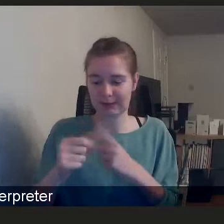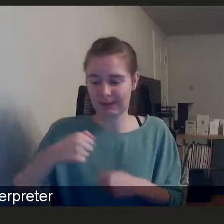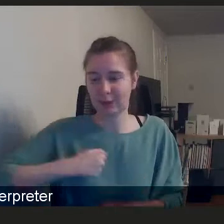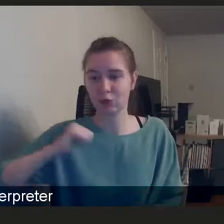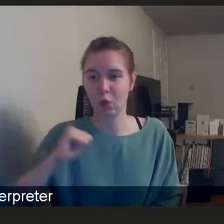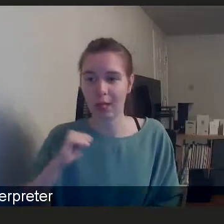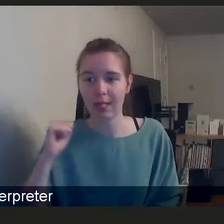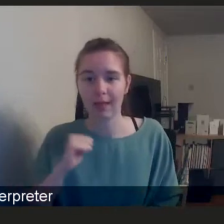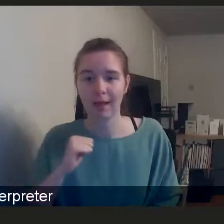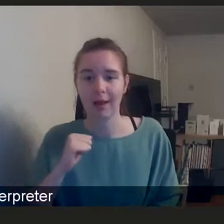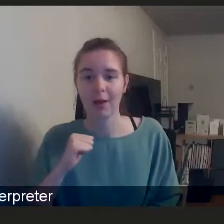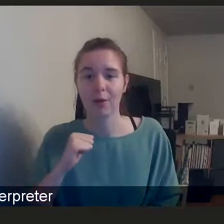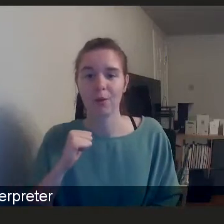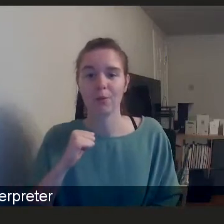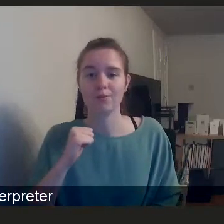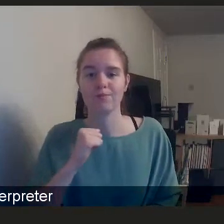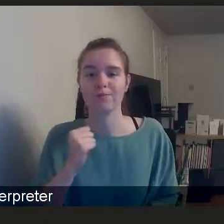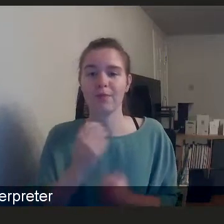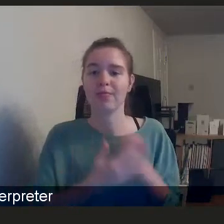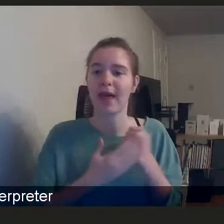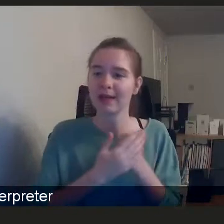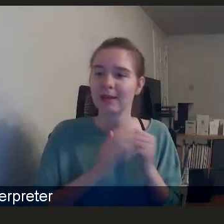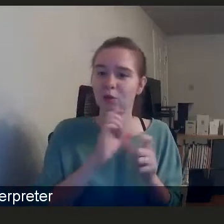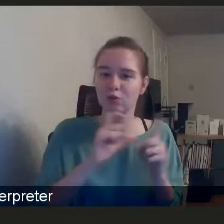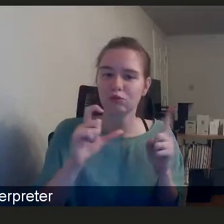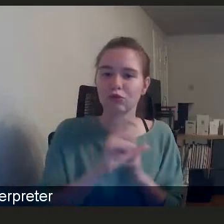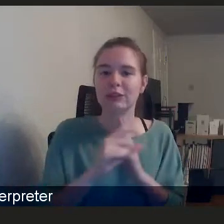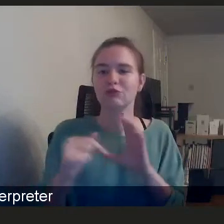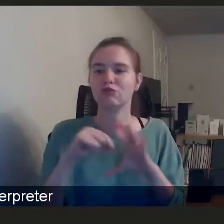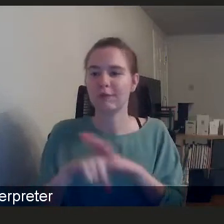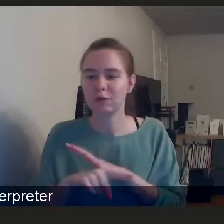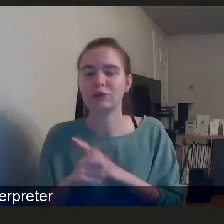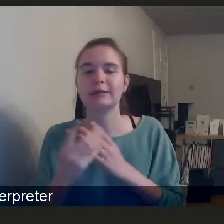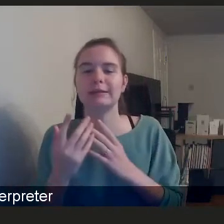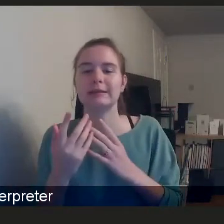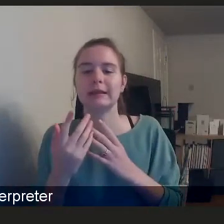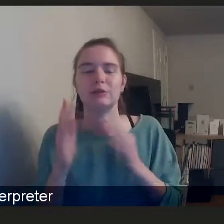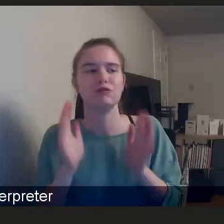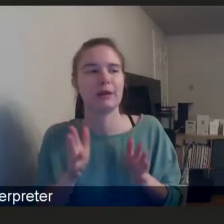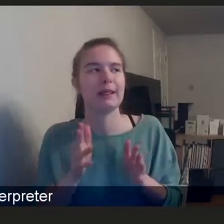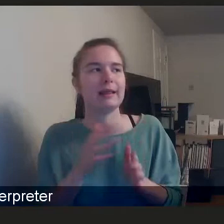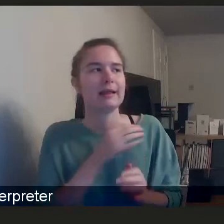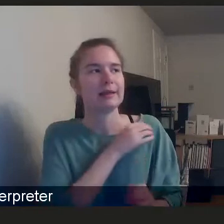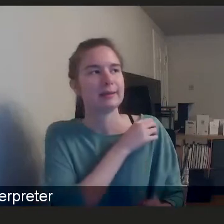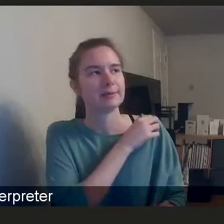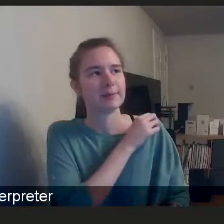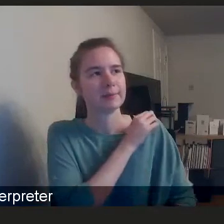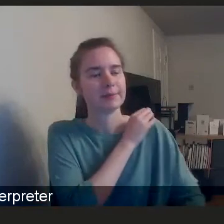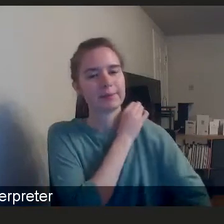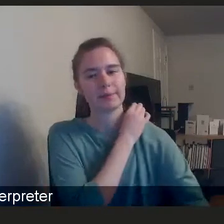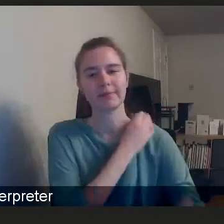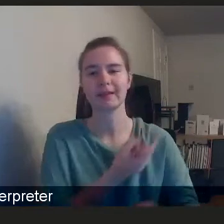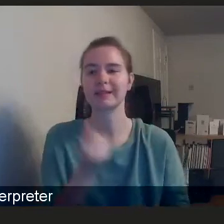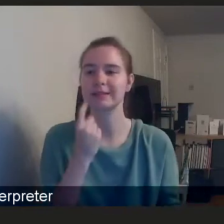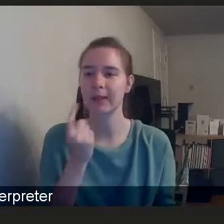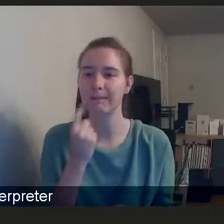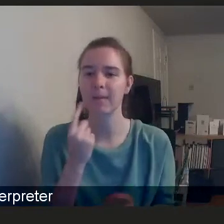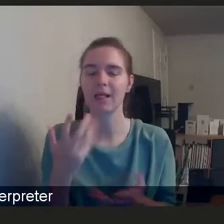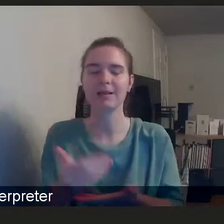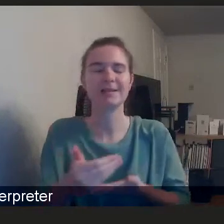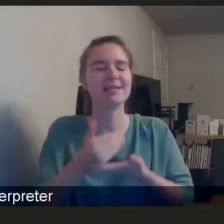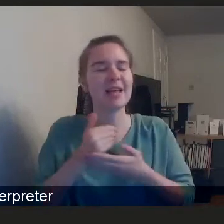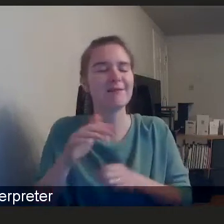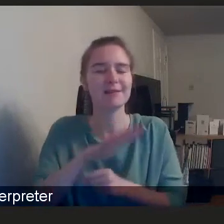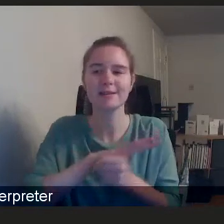minority ethnic communities and refugees. It's really simple, safe spaces that we're